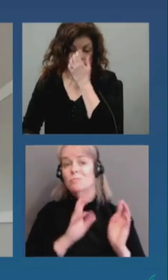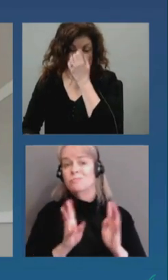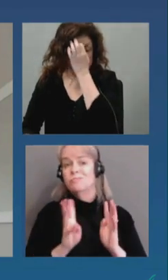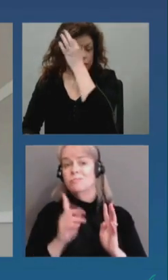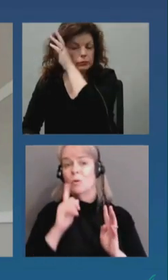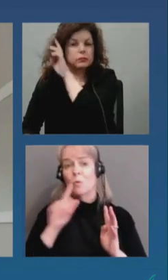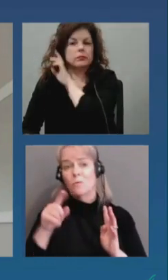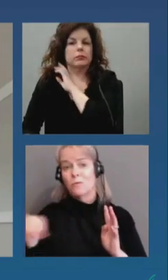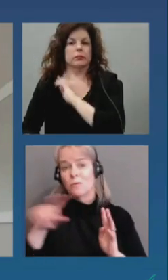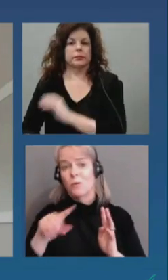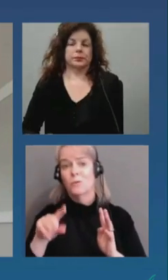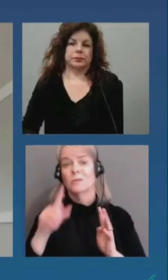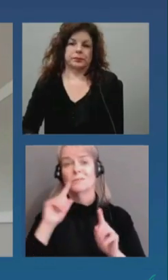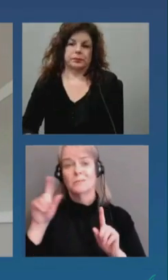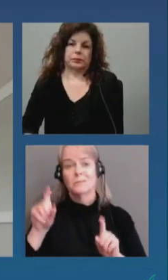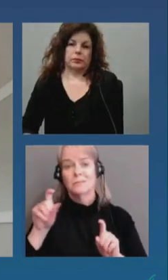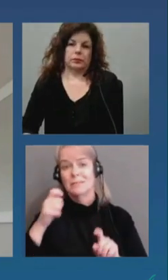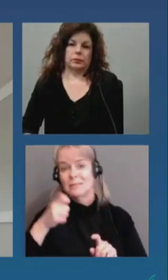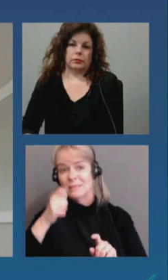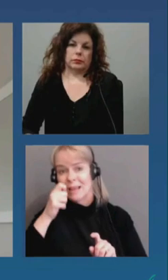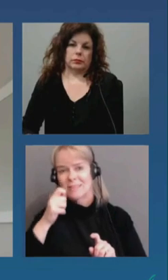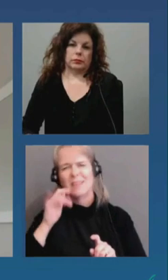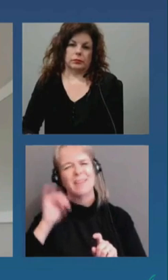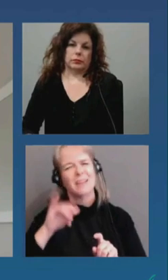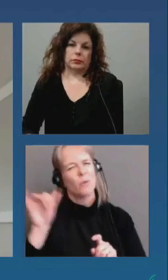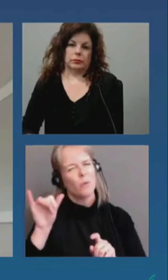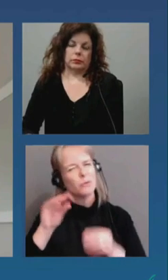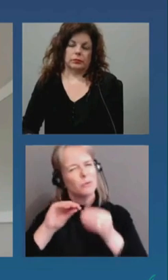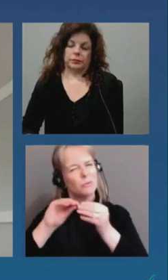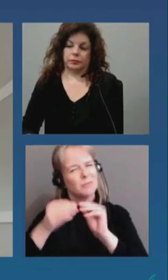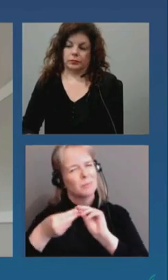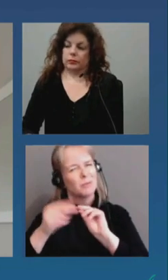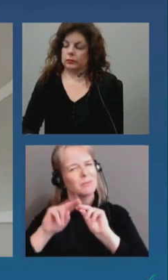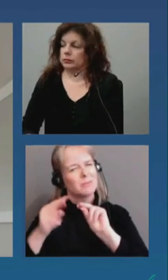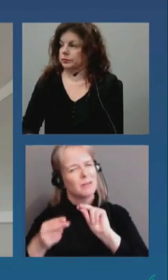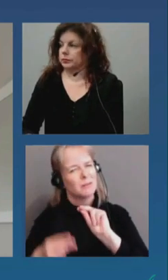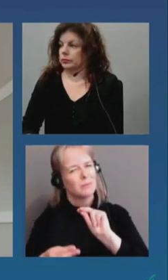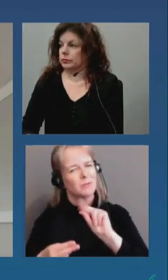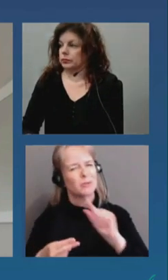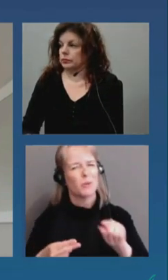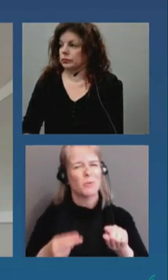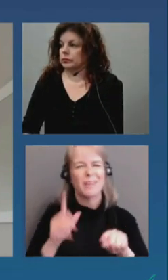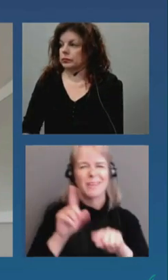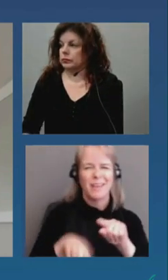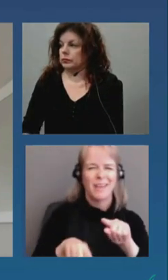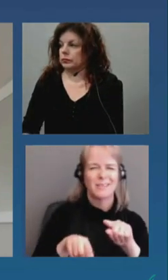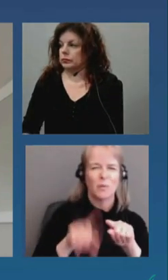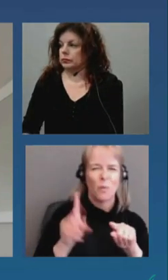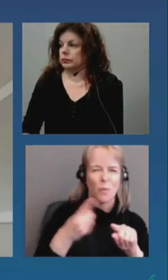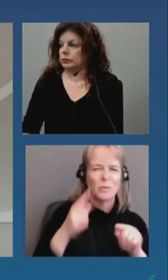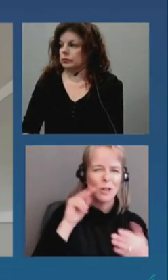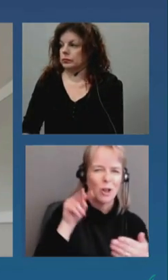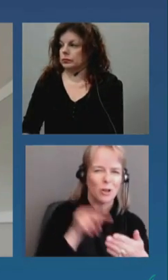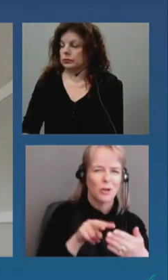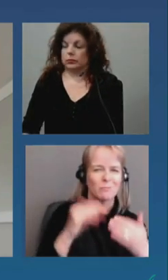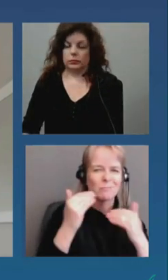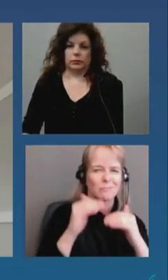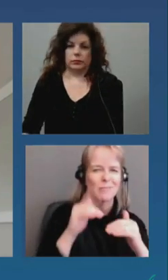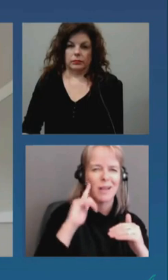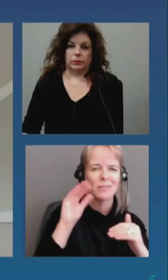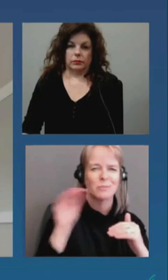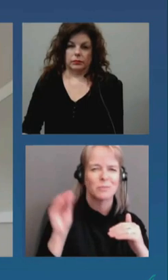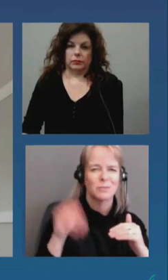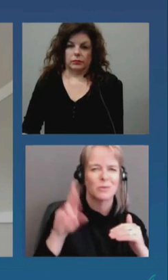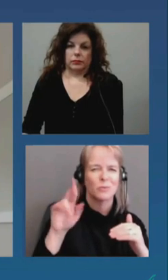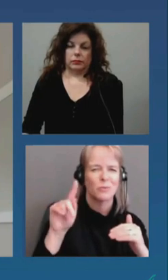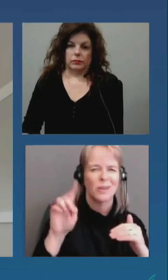down so we have to take care in interpreting that um and then another very robust measure is our